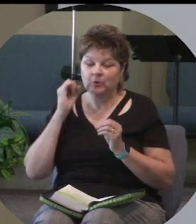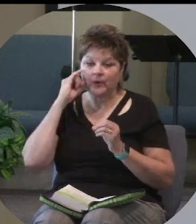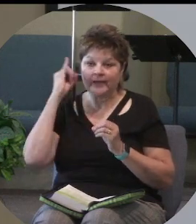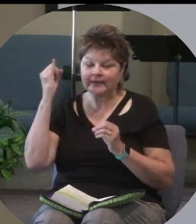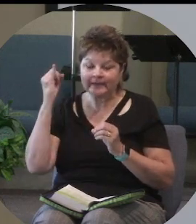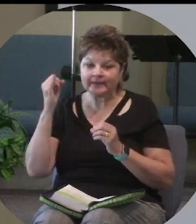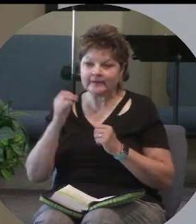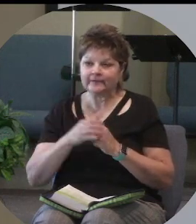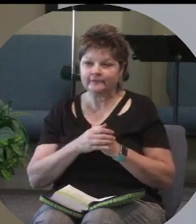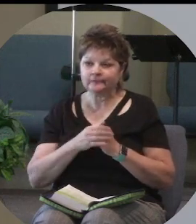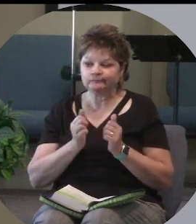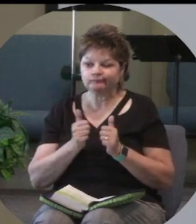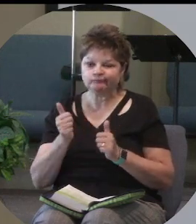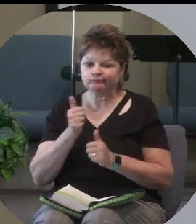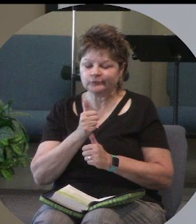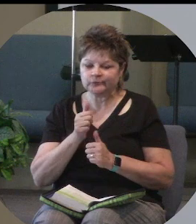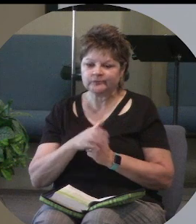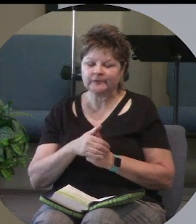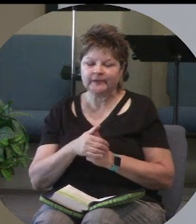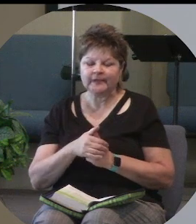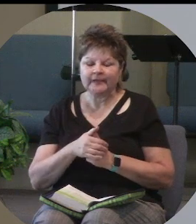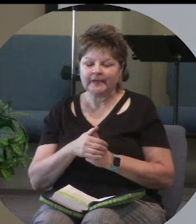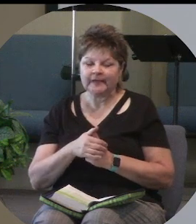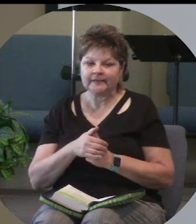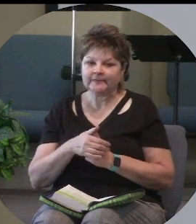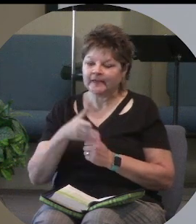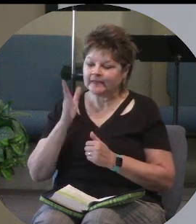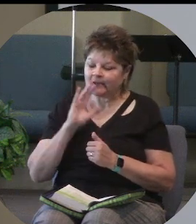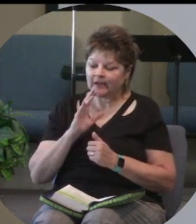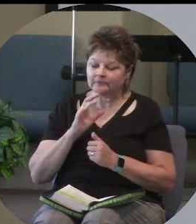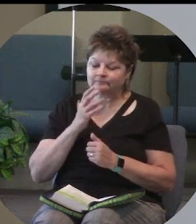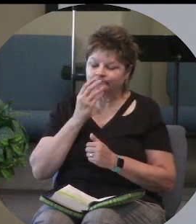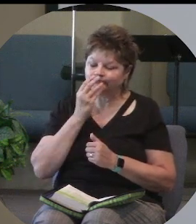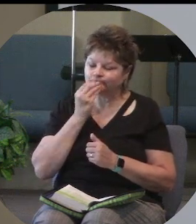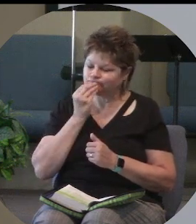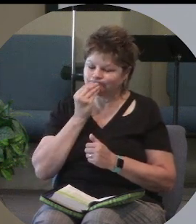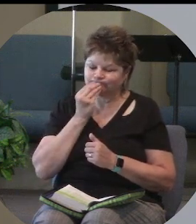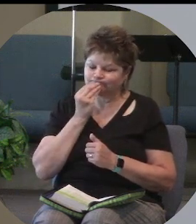propriety it's like God keep my mouth shut